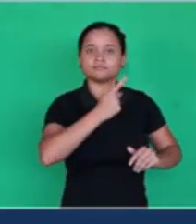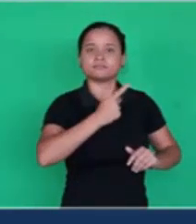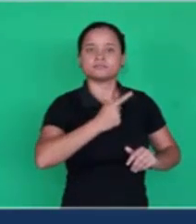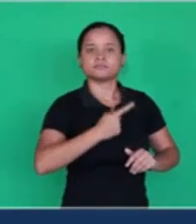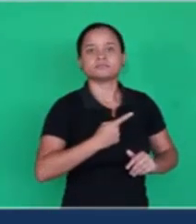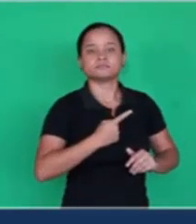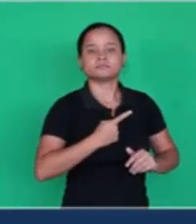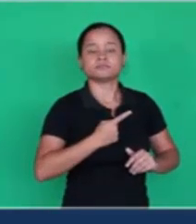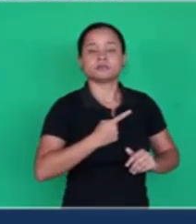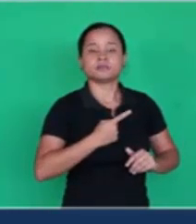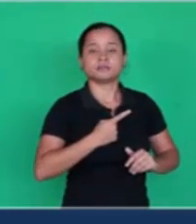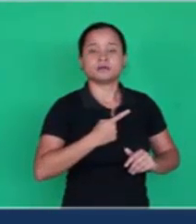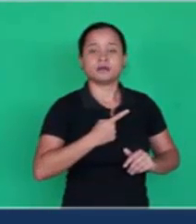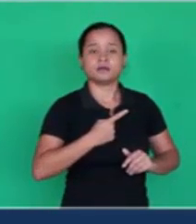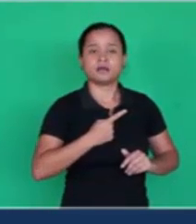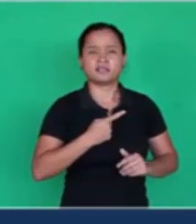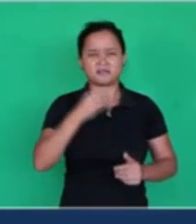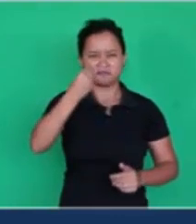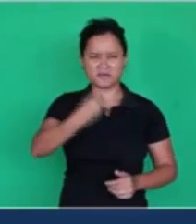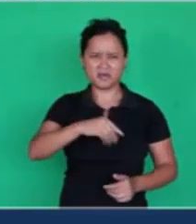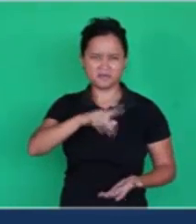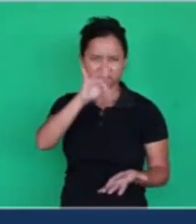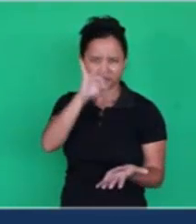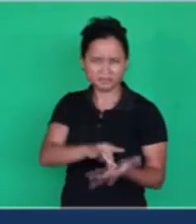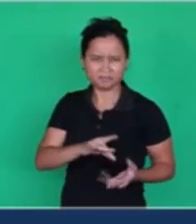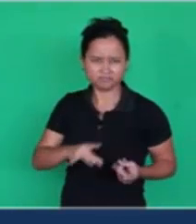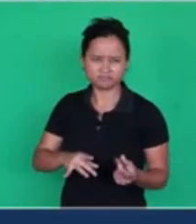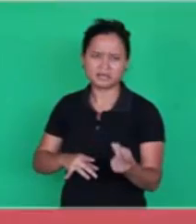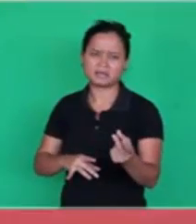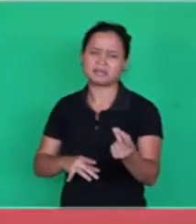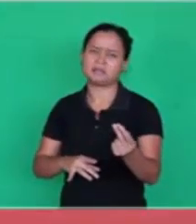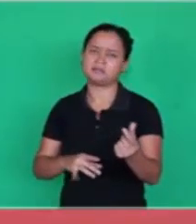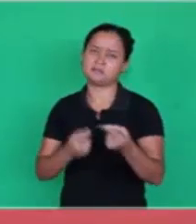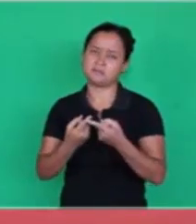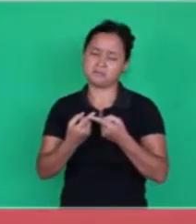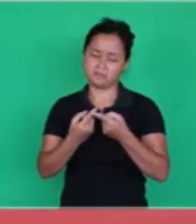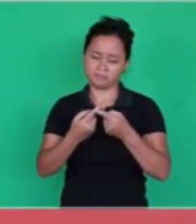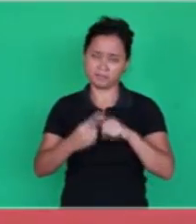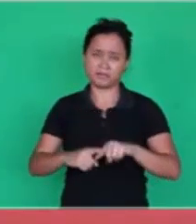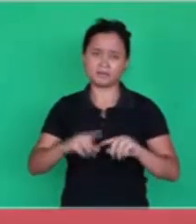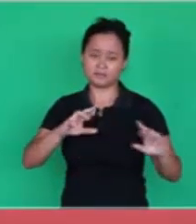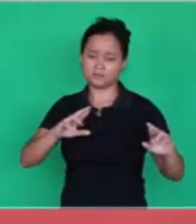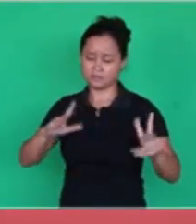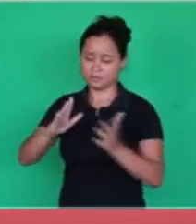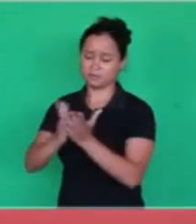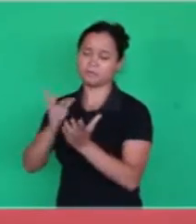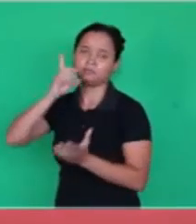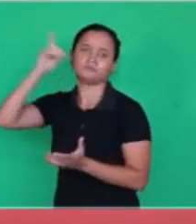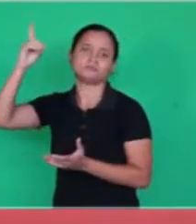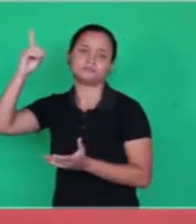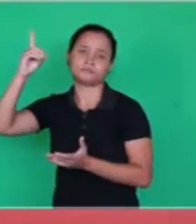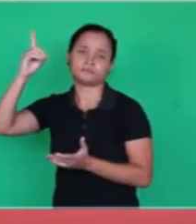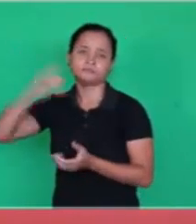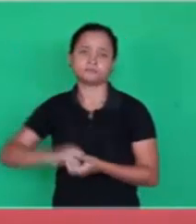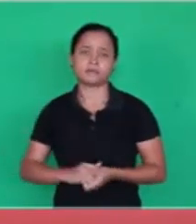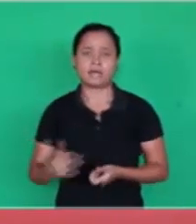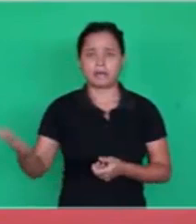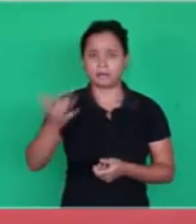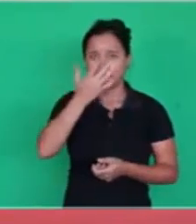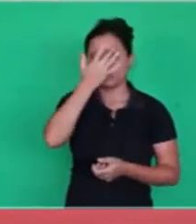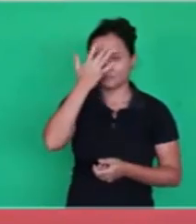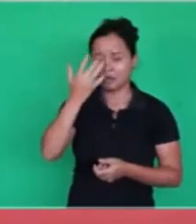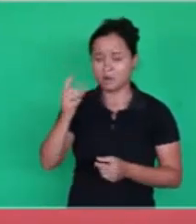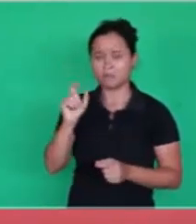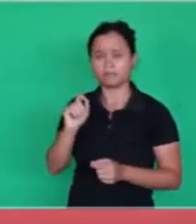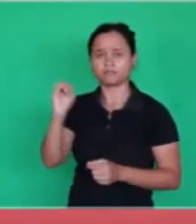Our logos, though, is different. This logos here, no one, it doesn't matter